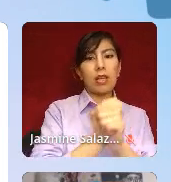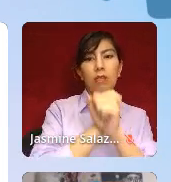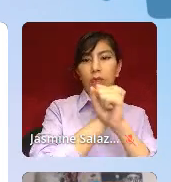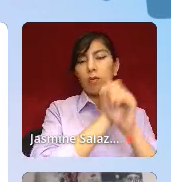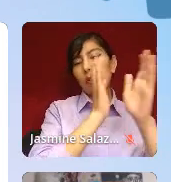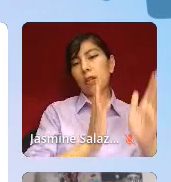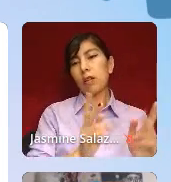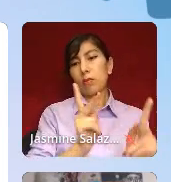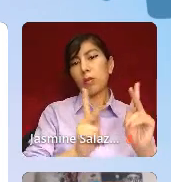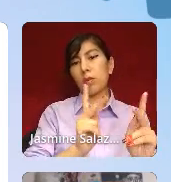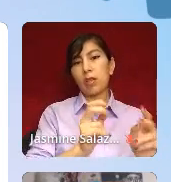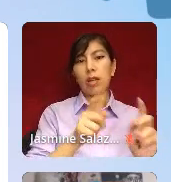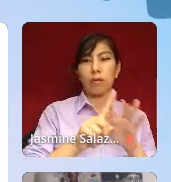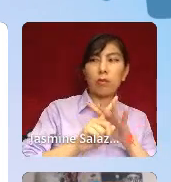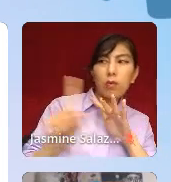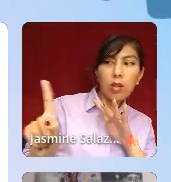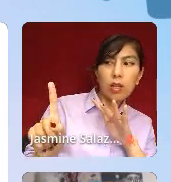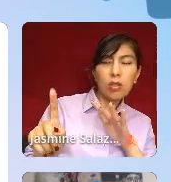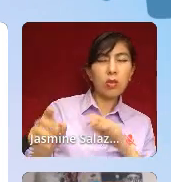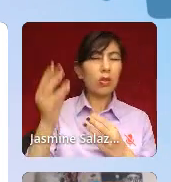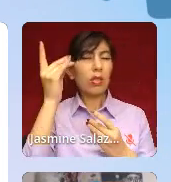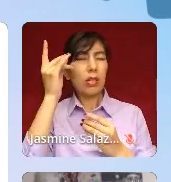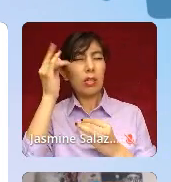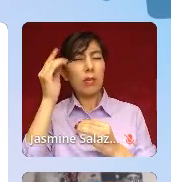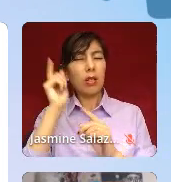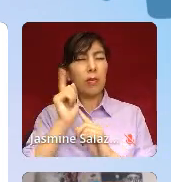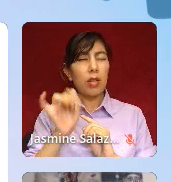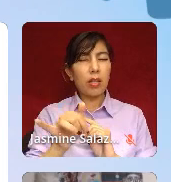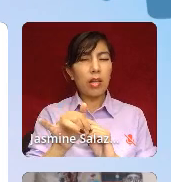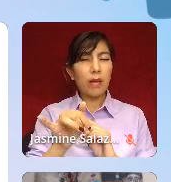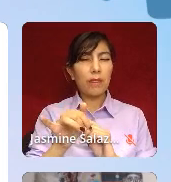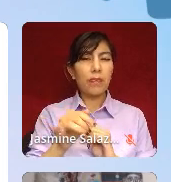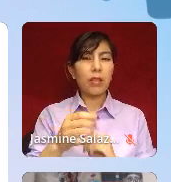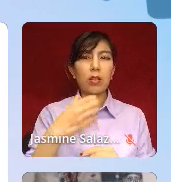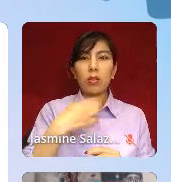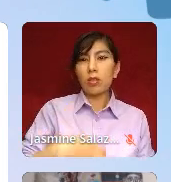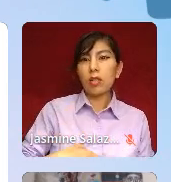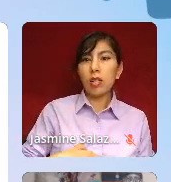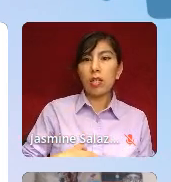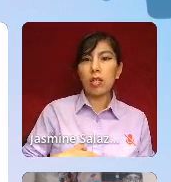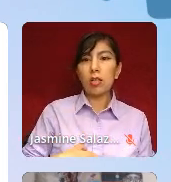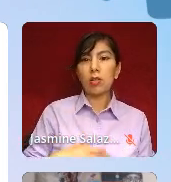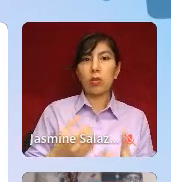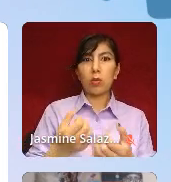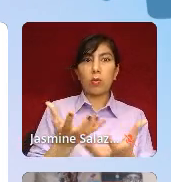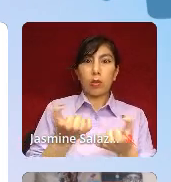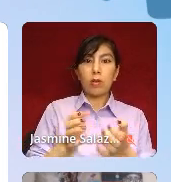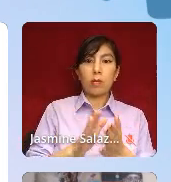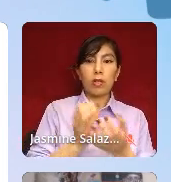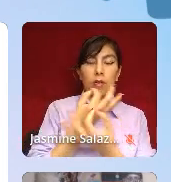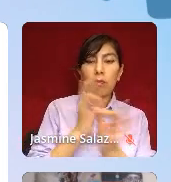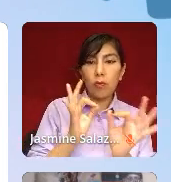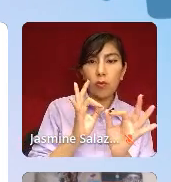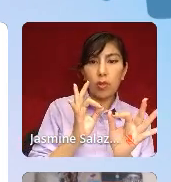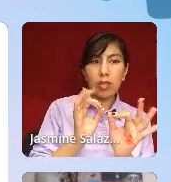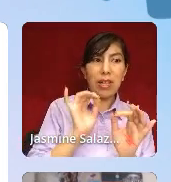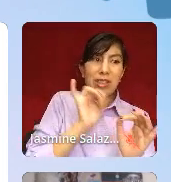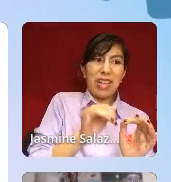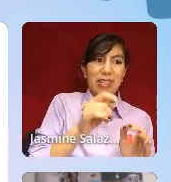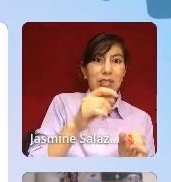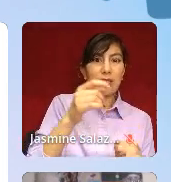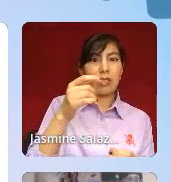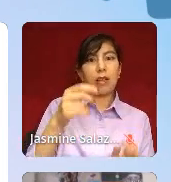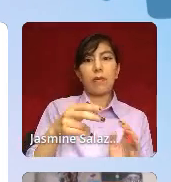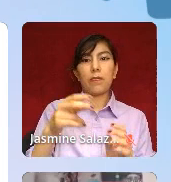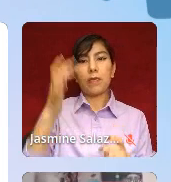Take a minute to think about that. To diagnose the desire to be freed from brutal captivity as a mental illness underscores the problematic